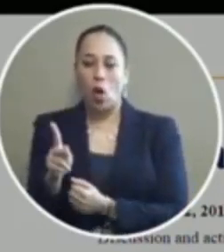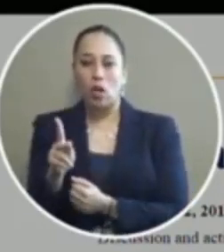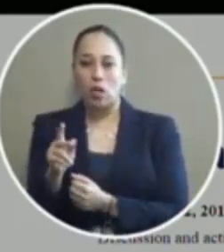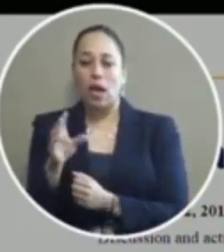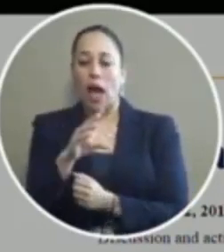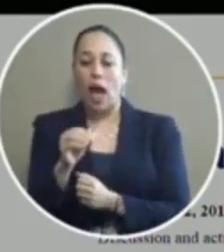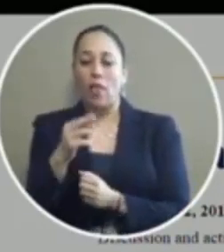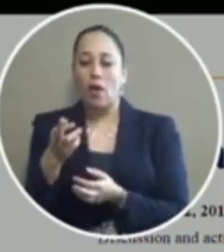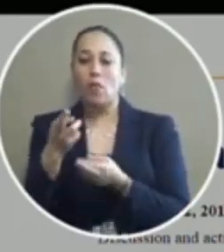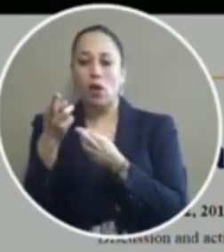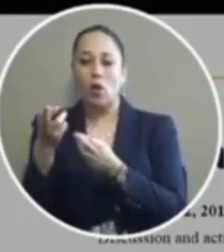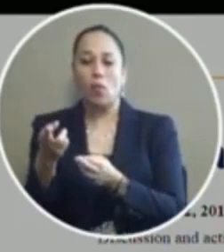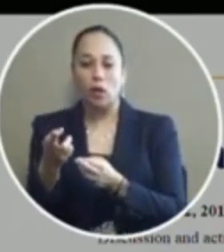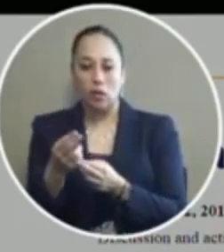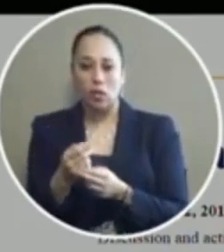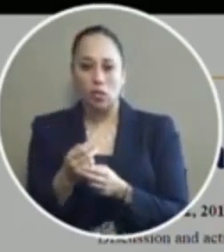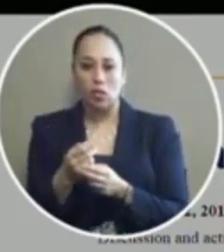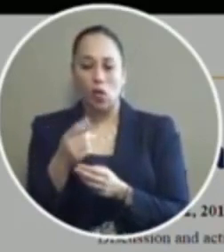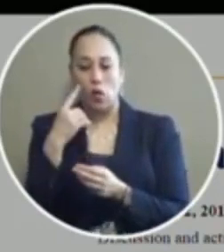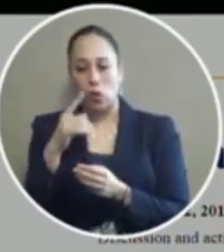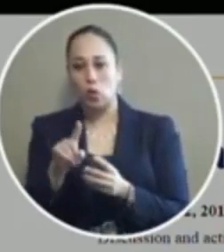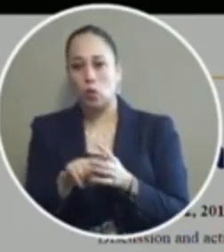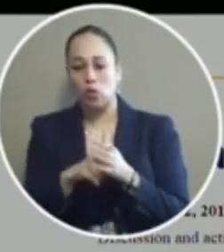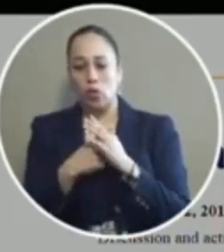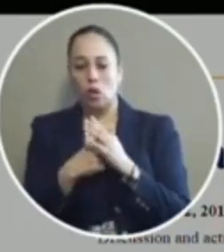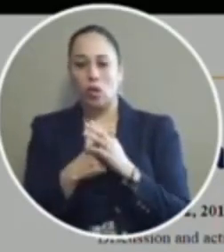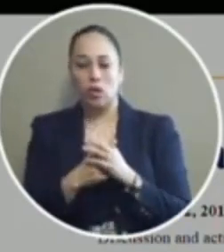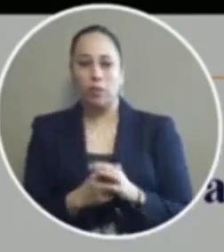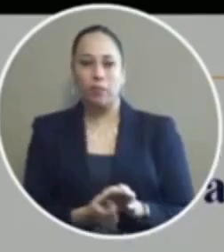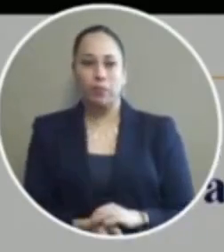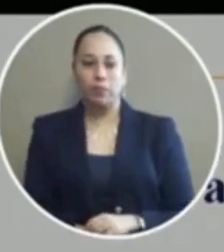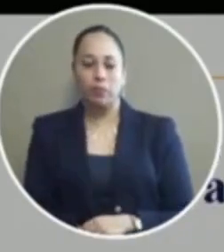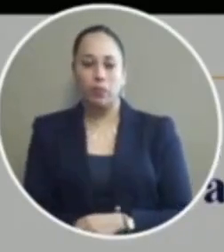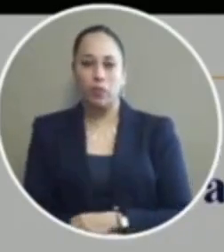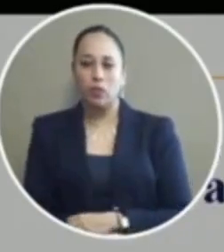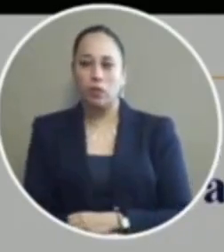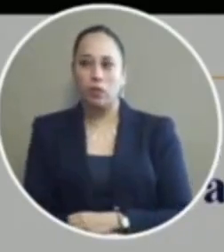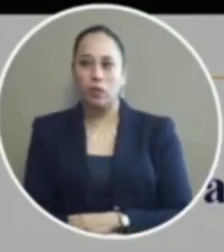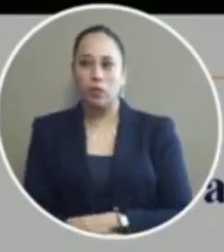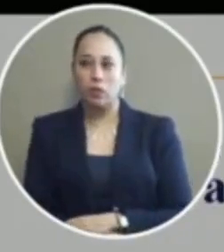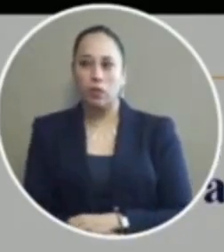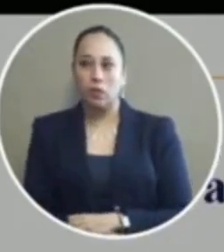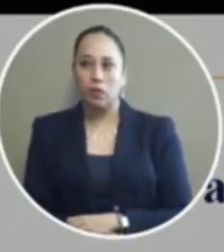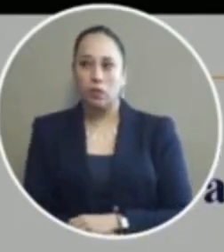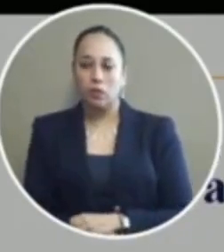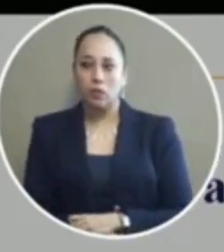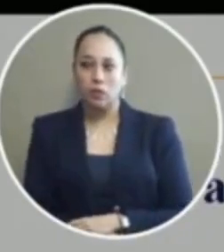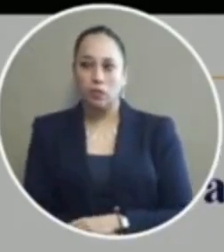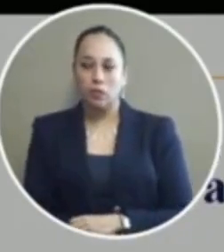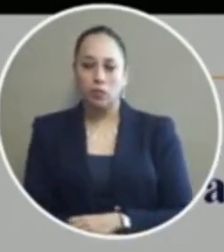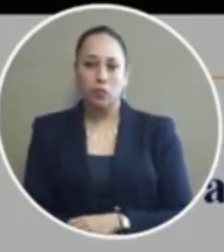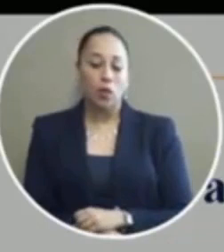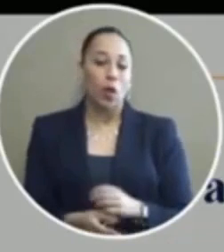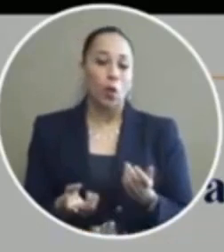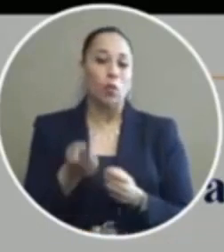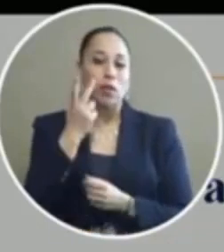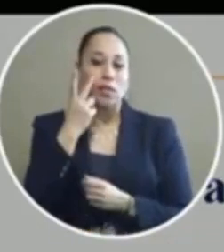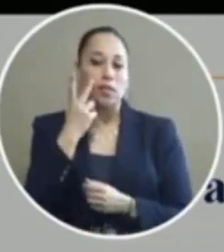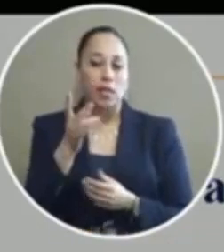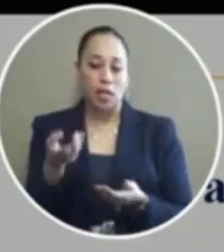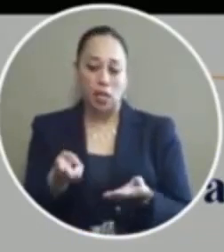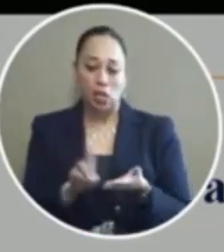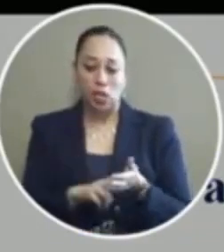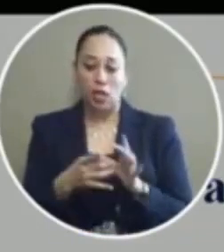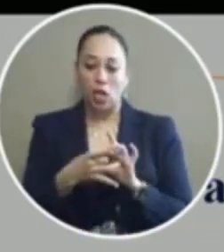to its information implementation next slide please so when we look at the site and